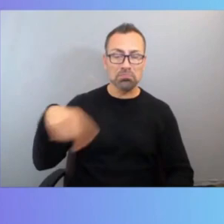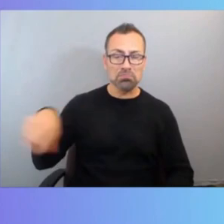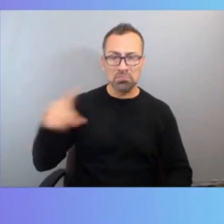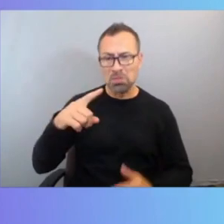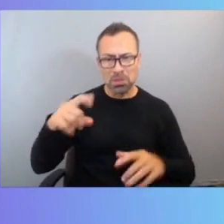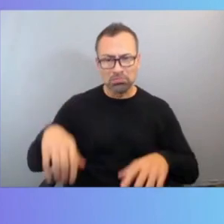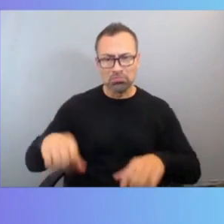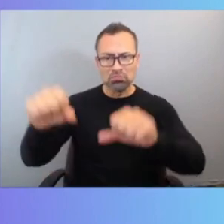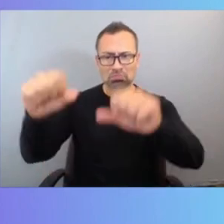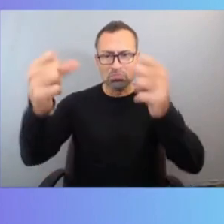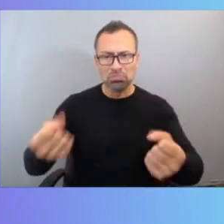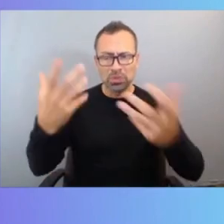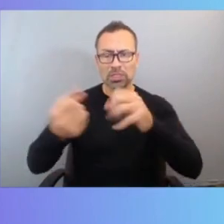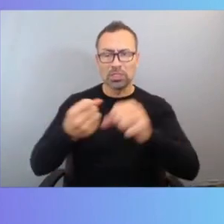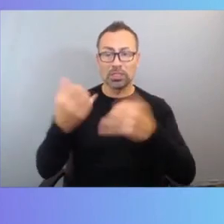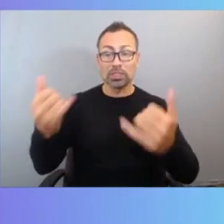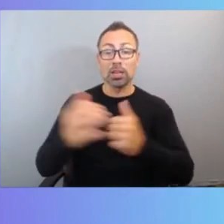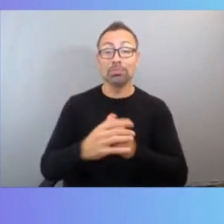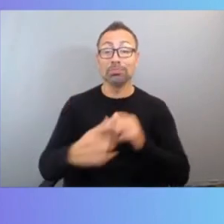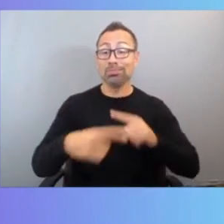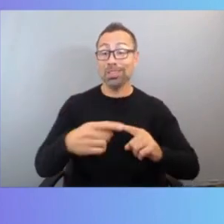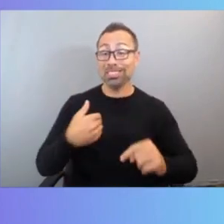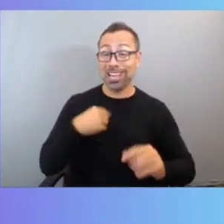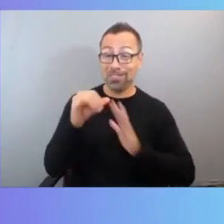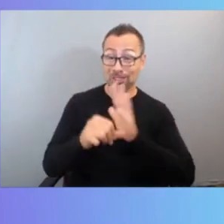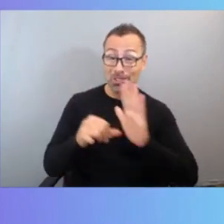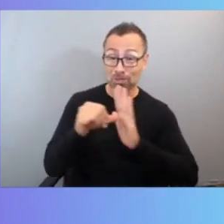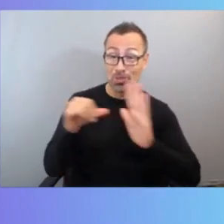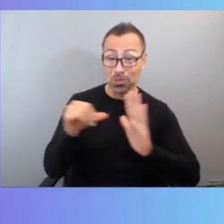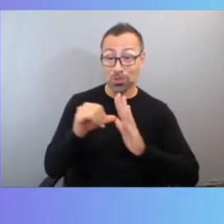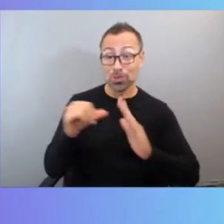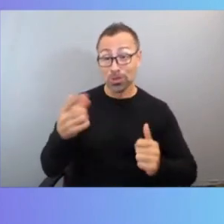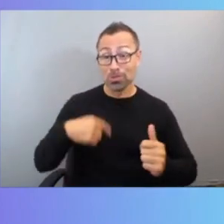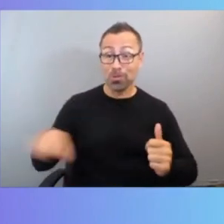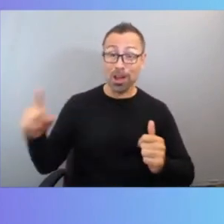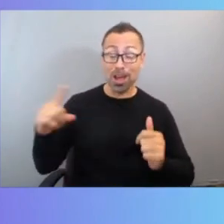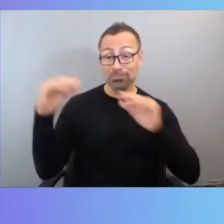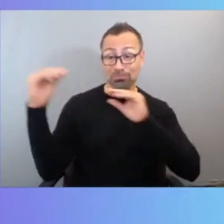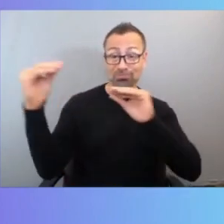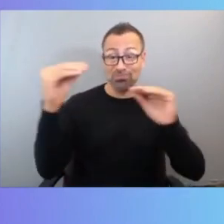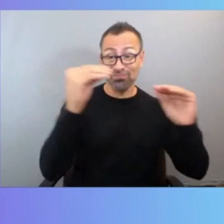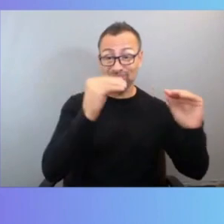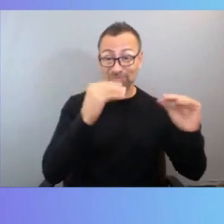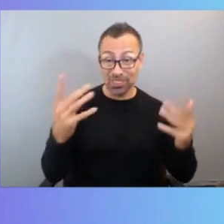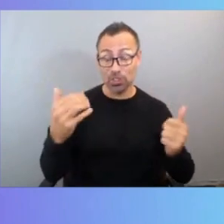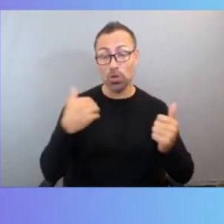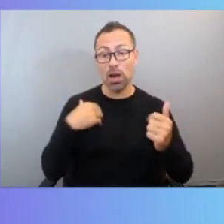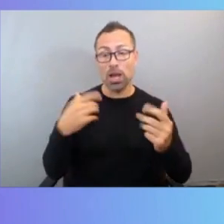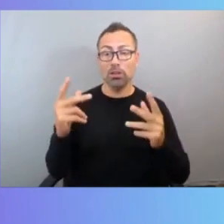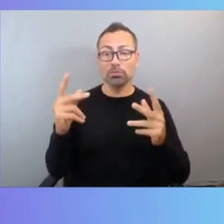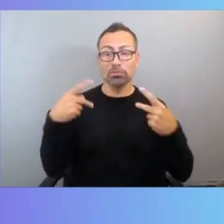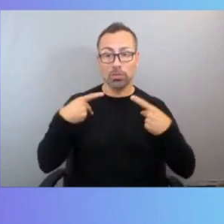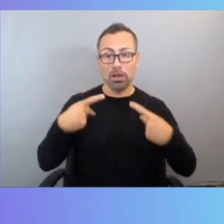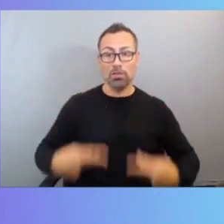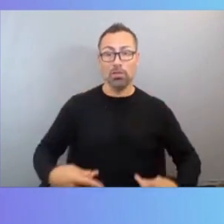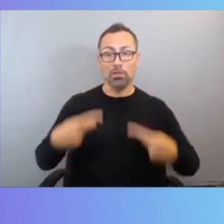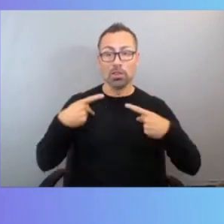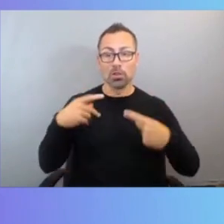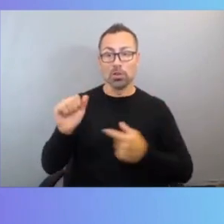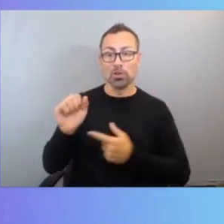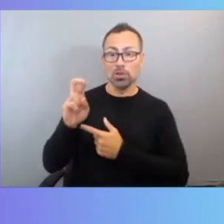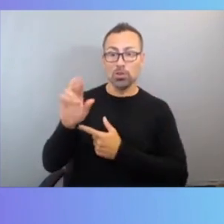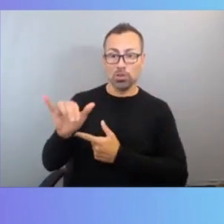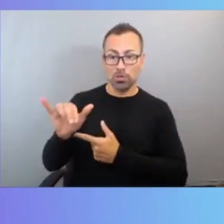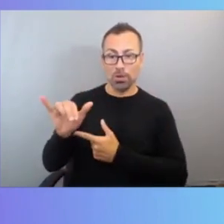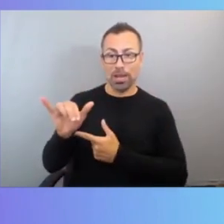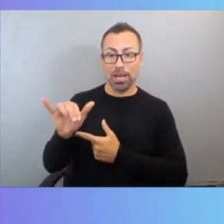out there. My YouTube channel, I'm going on my own journey where I'm trying to show, I take a physical array, literally unbox it, put it into a